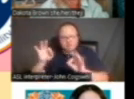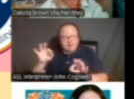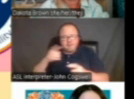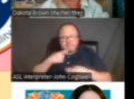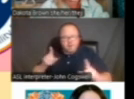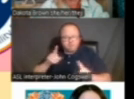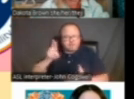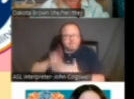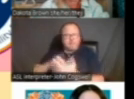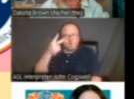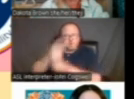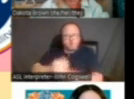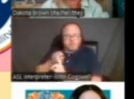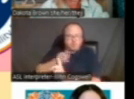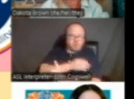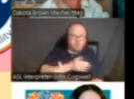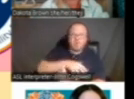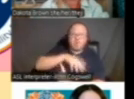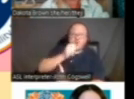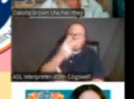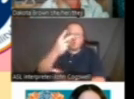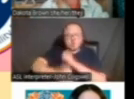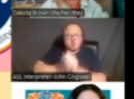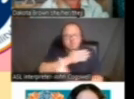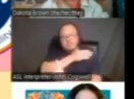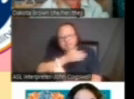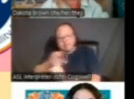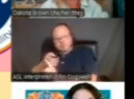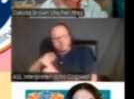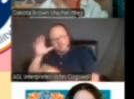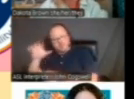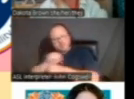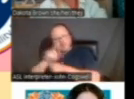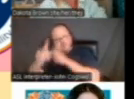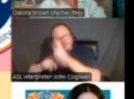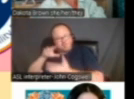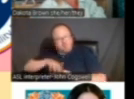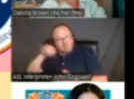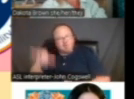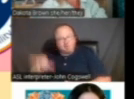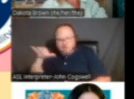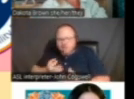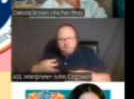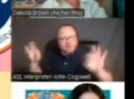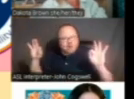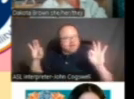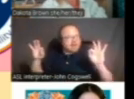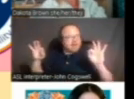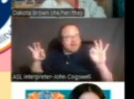years earlier, and it took several, two years for enslaved people to learn that they were free.